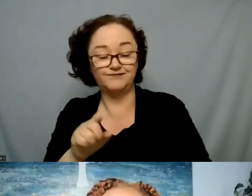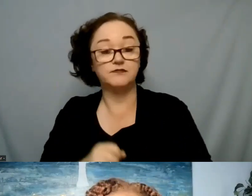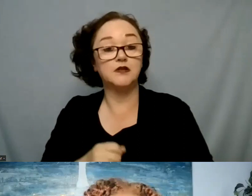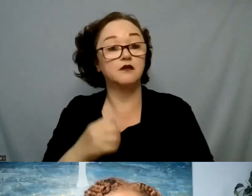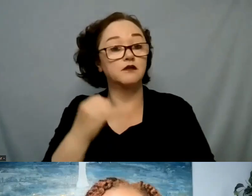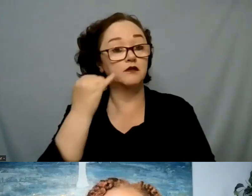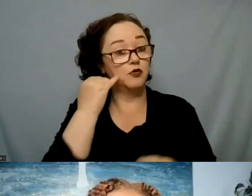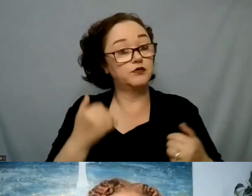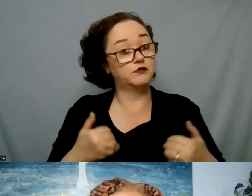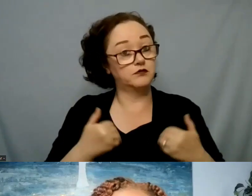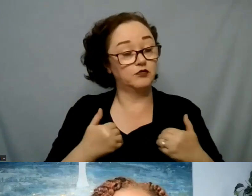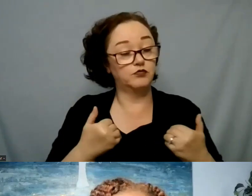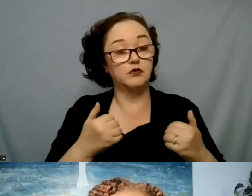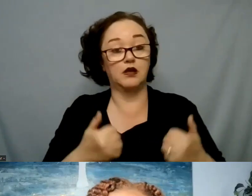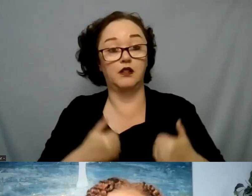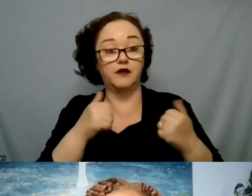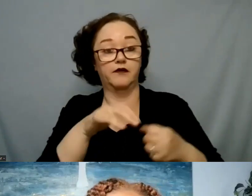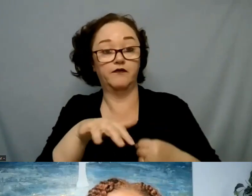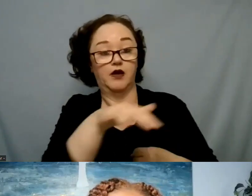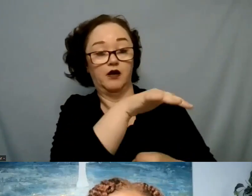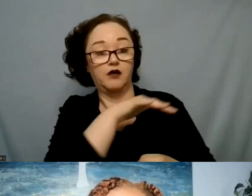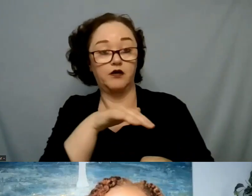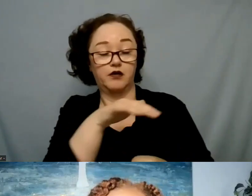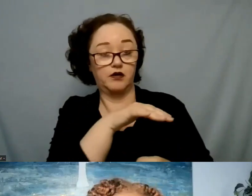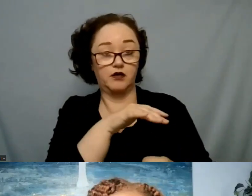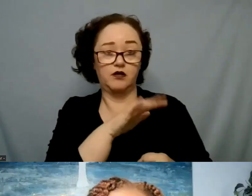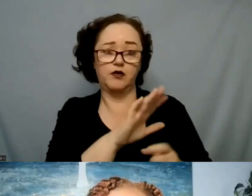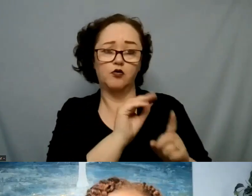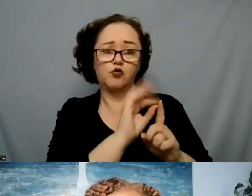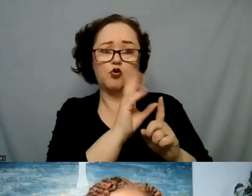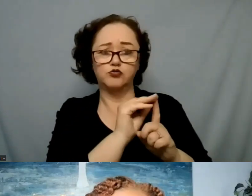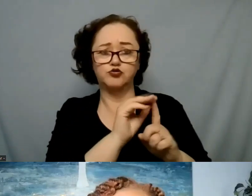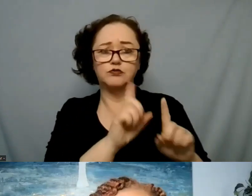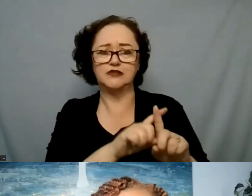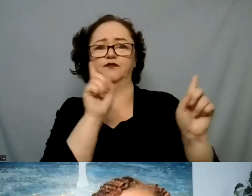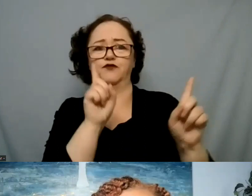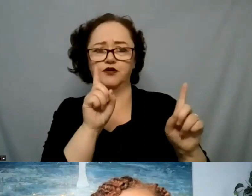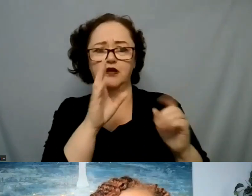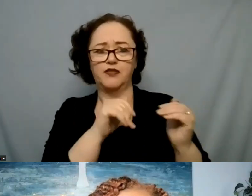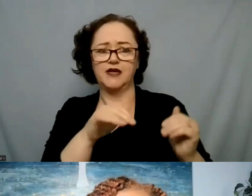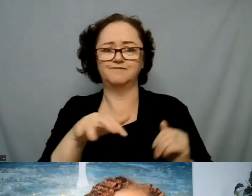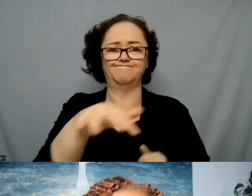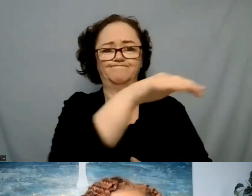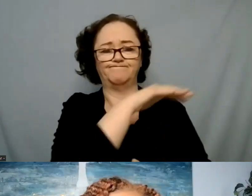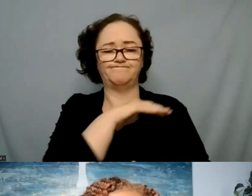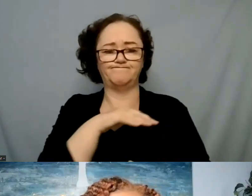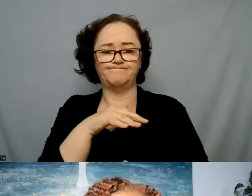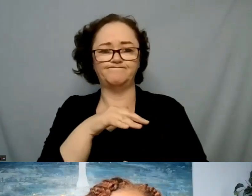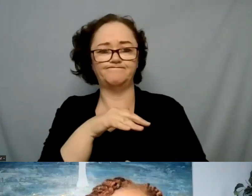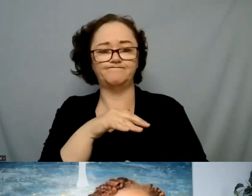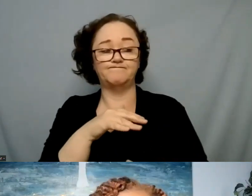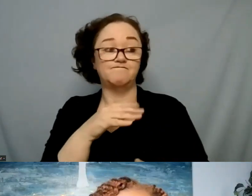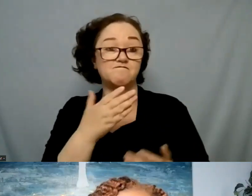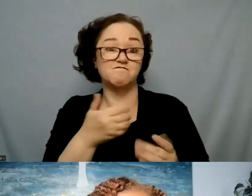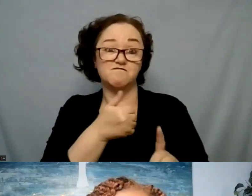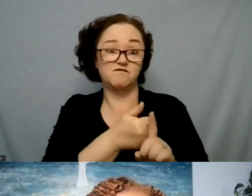or in a home where their culture is different from those around them and they might not feel that safety or know who